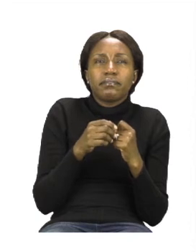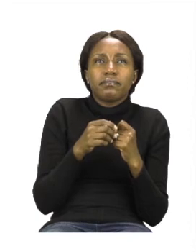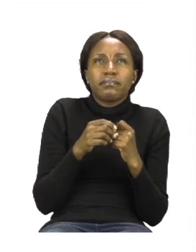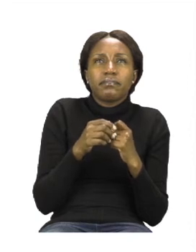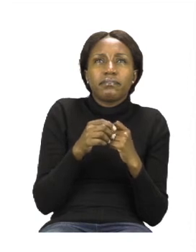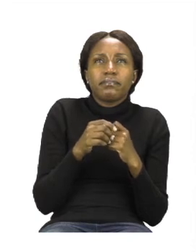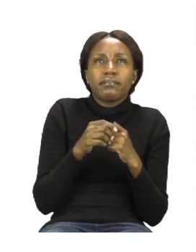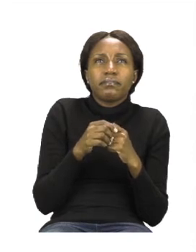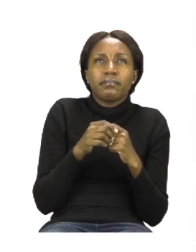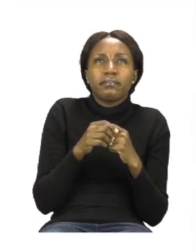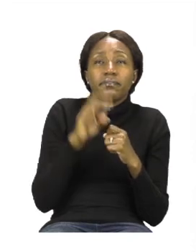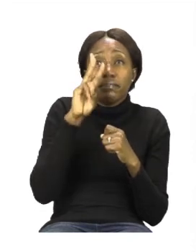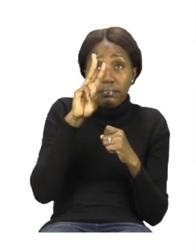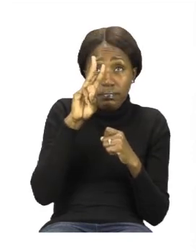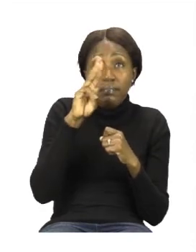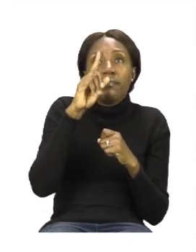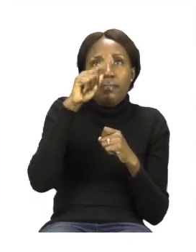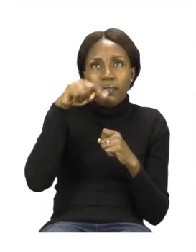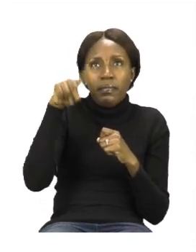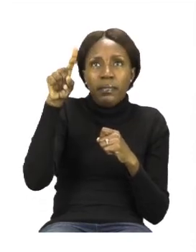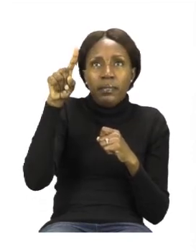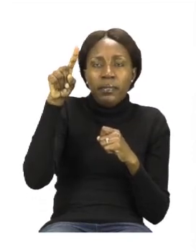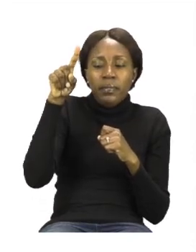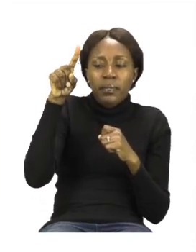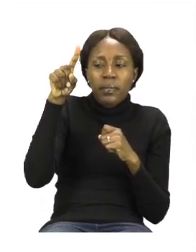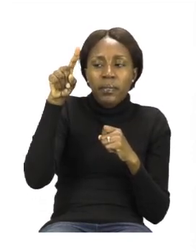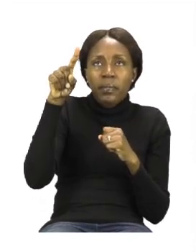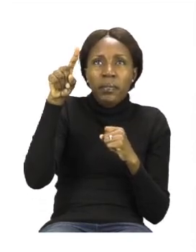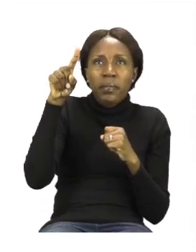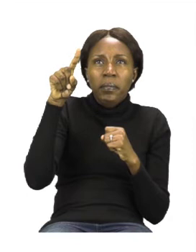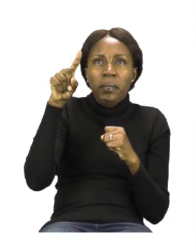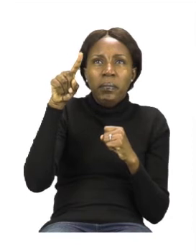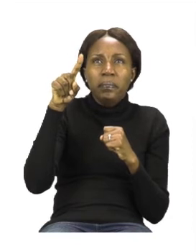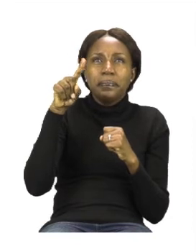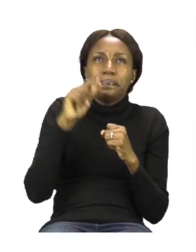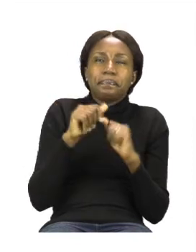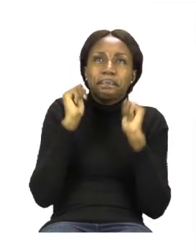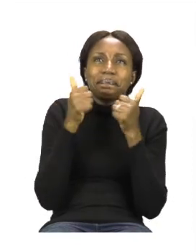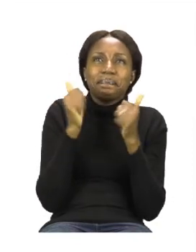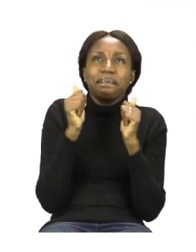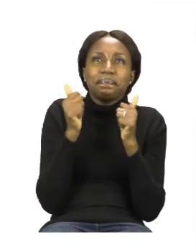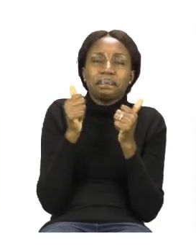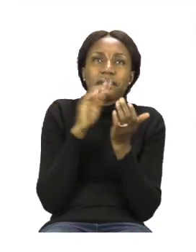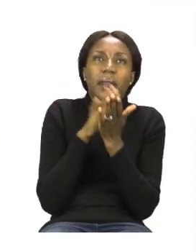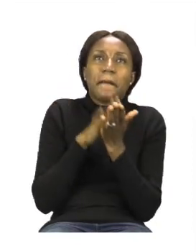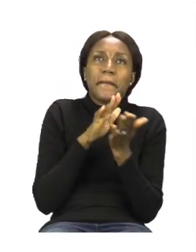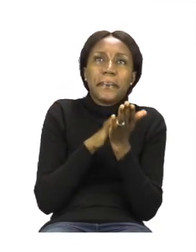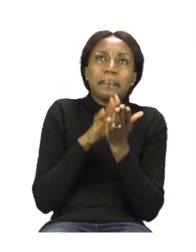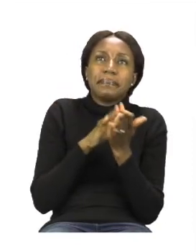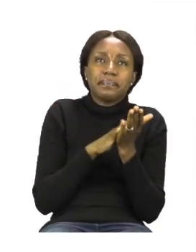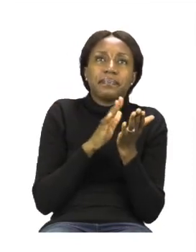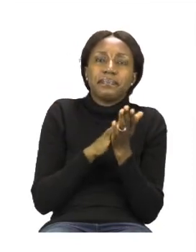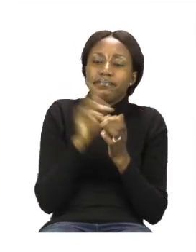say three times for the word shopkeeper, well done. I'd like you to please